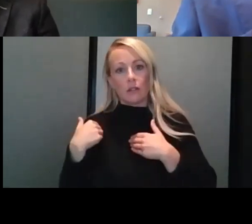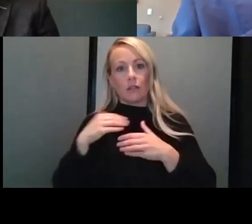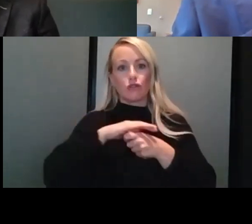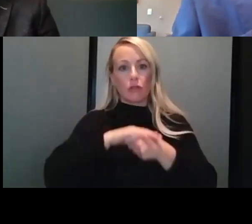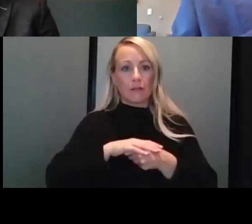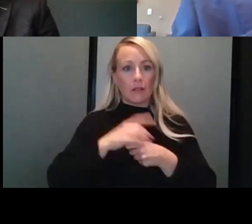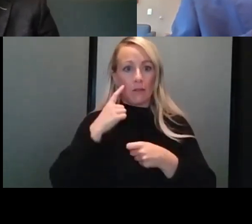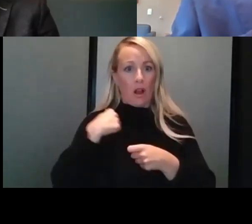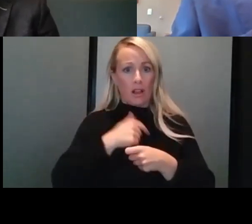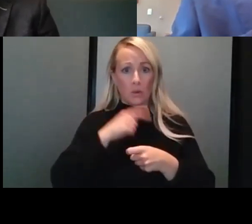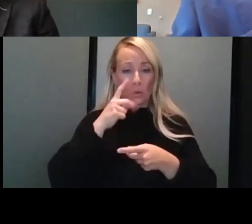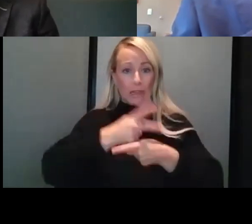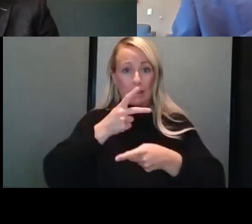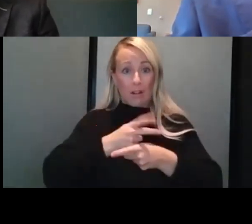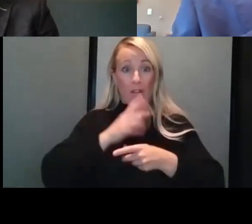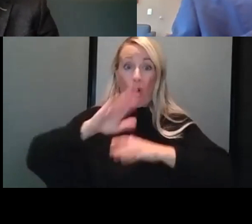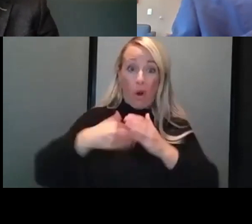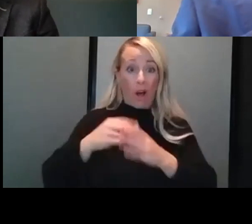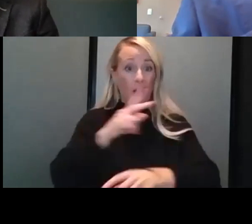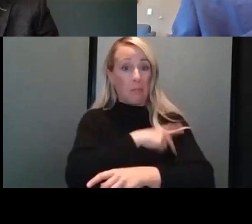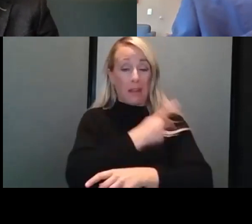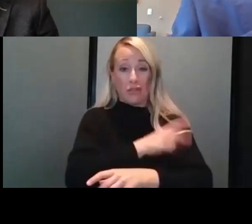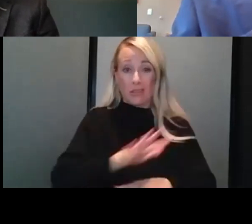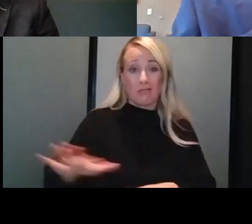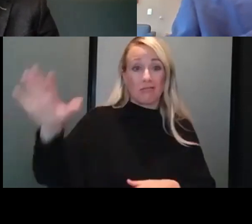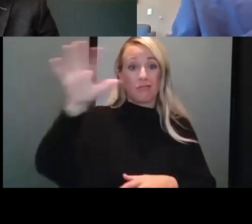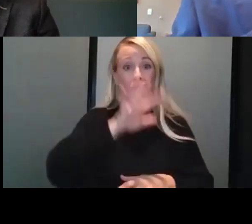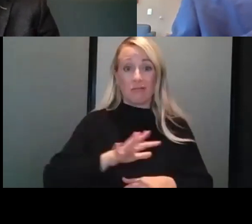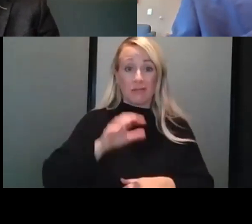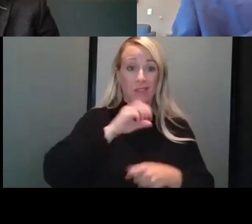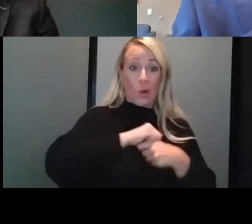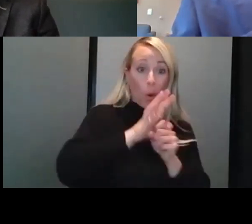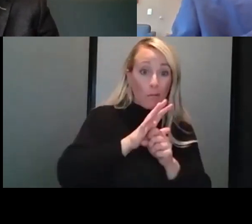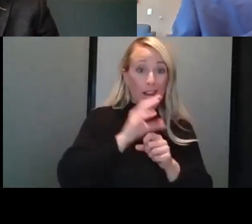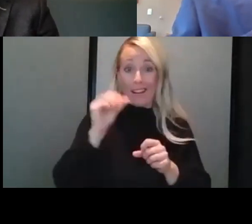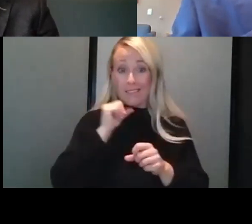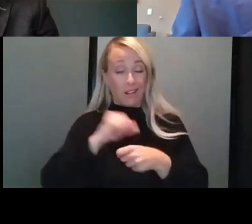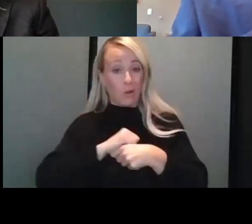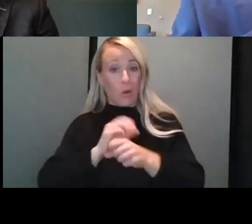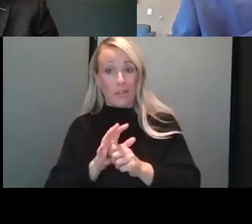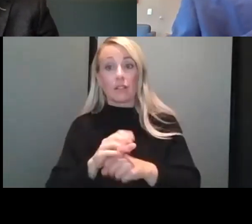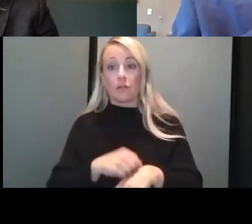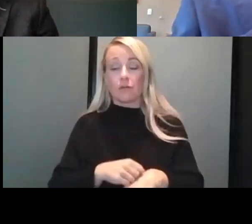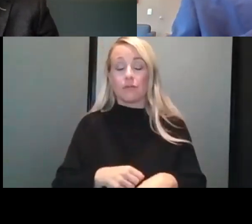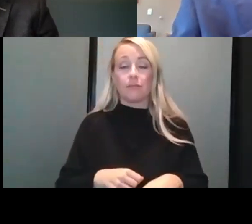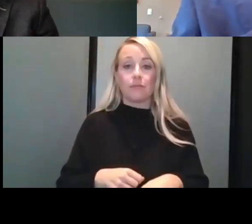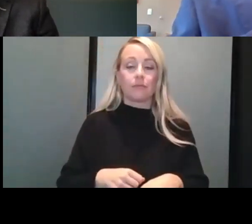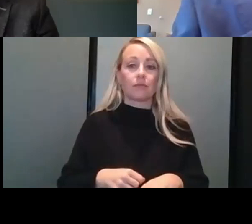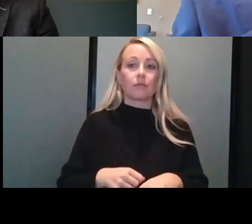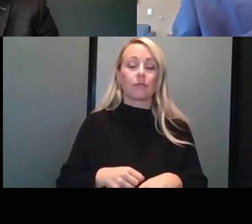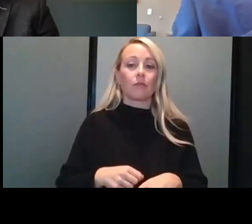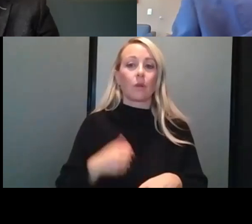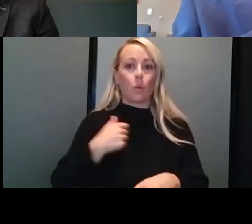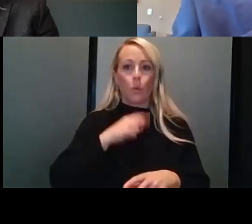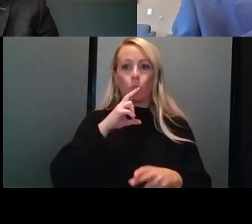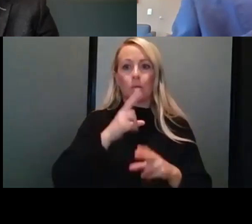all the patients, COVID and non-COVID across the health system. The intensive care unit patients bear a special mention because of the fact